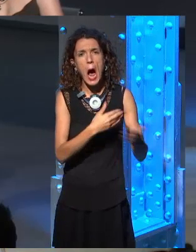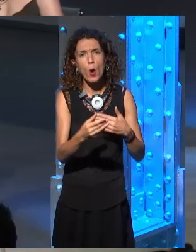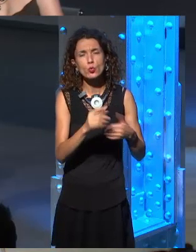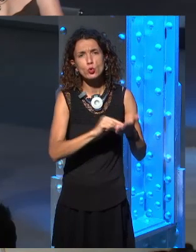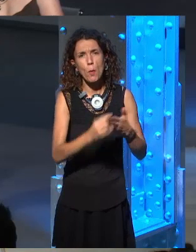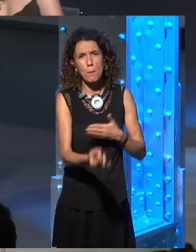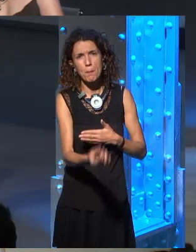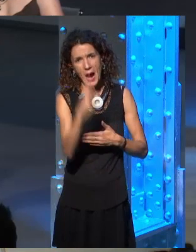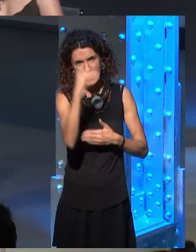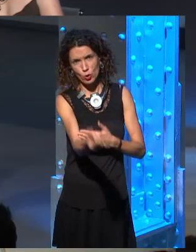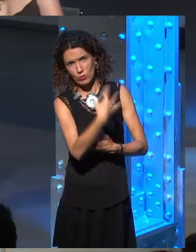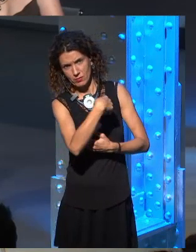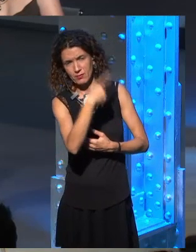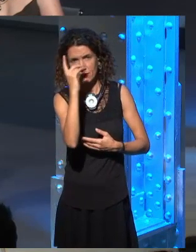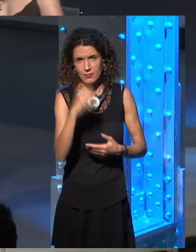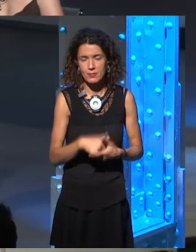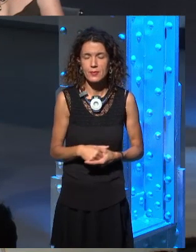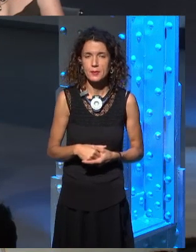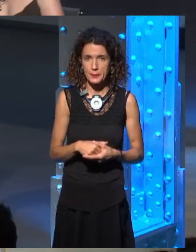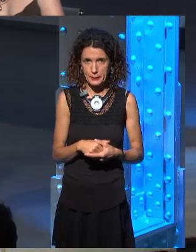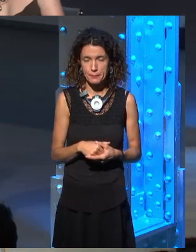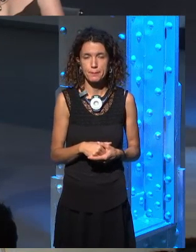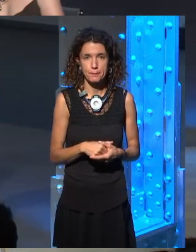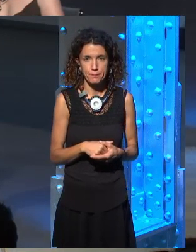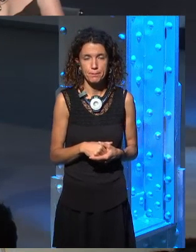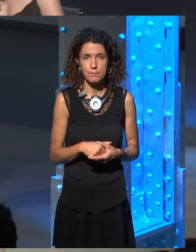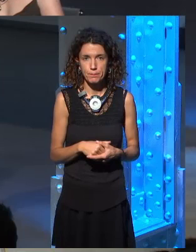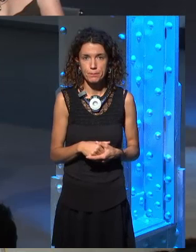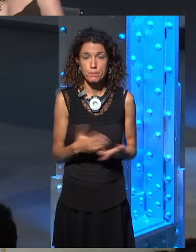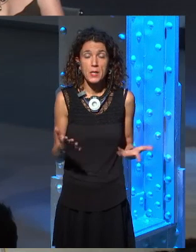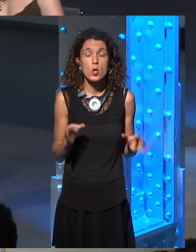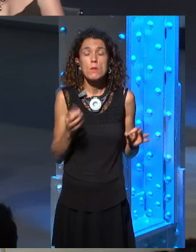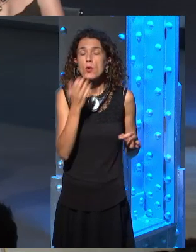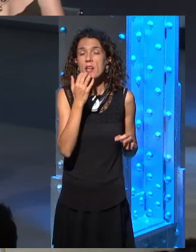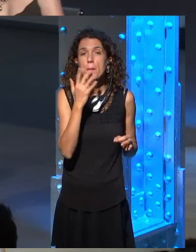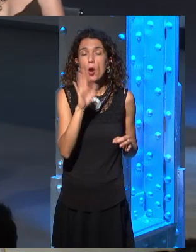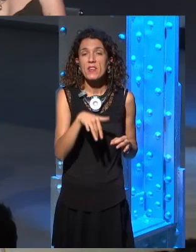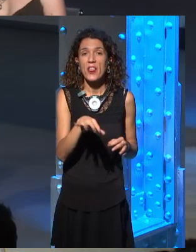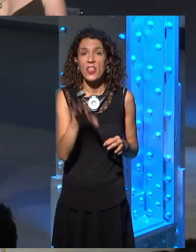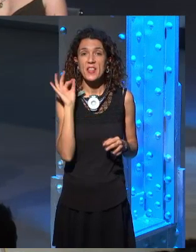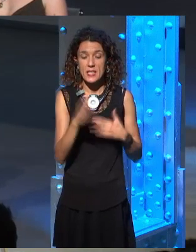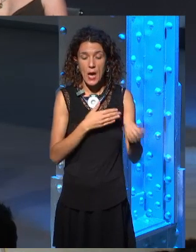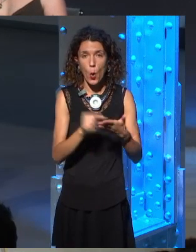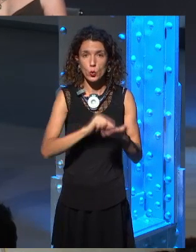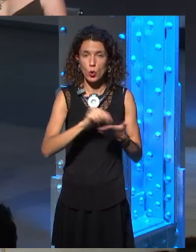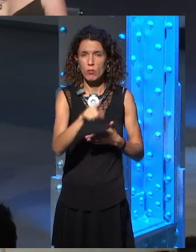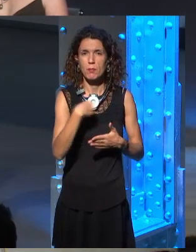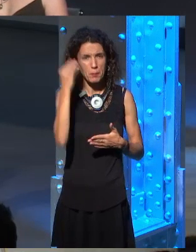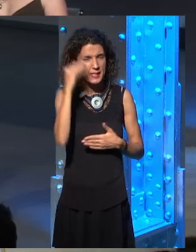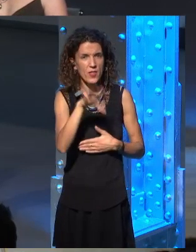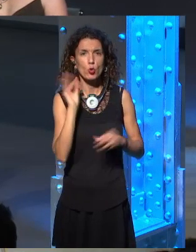But what happens if the author makes a choice that you think is bad and wrong and you think that was a mistake?